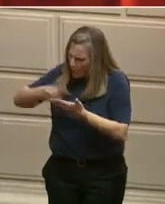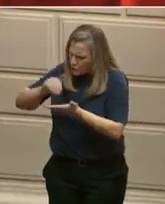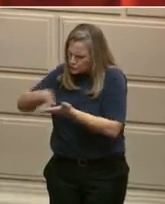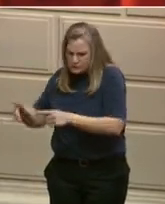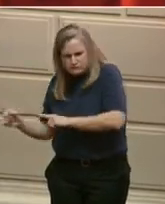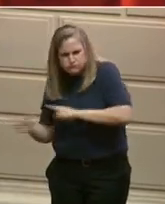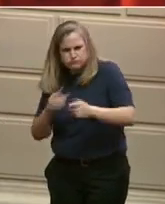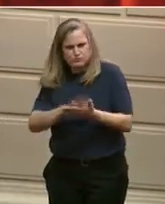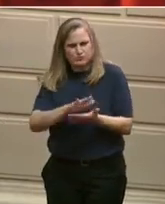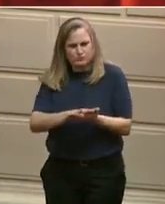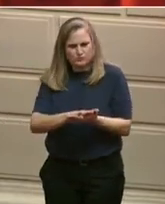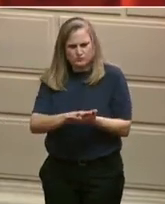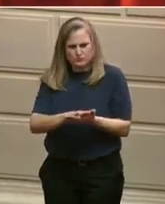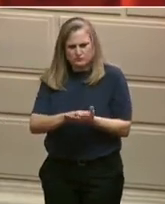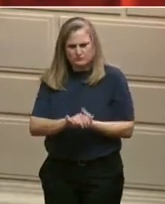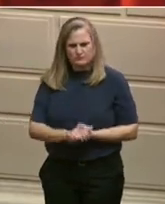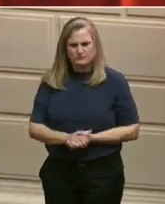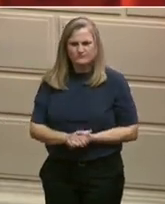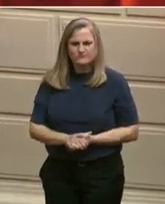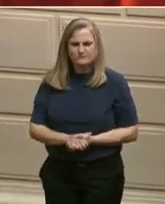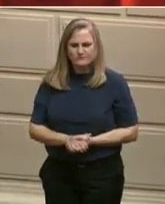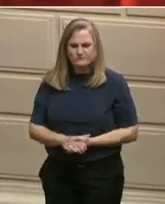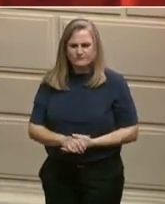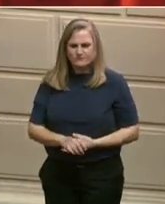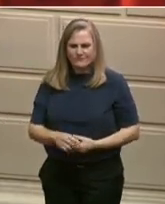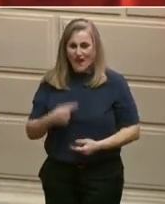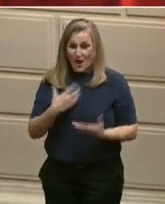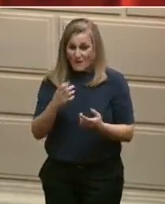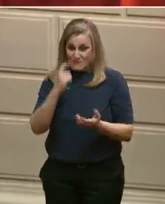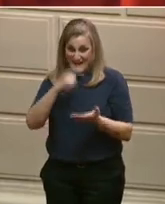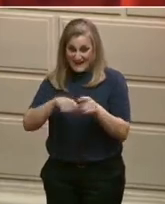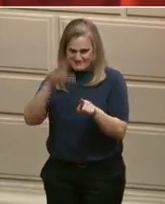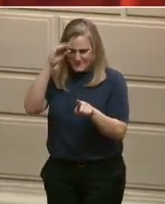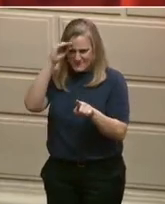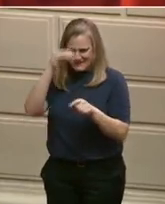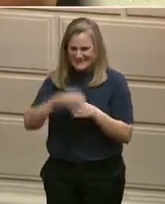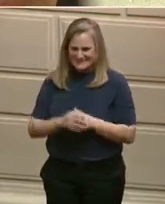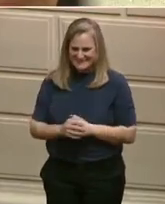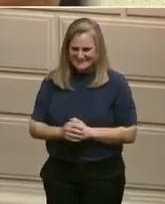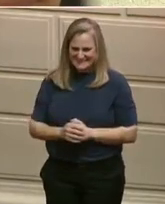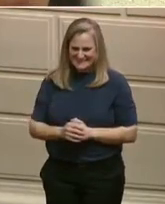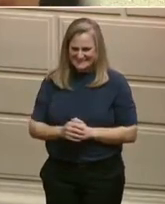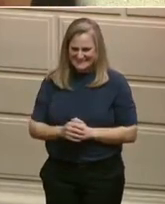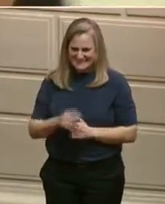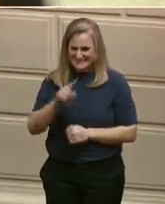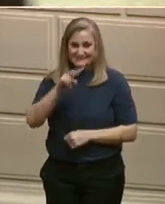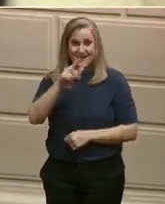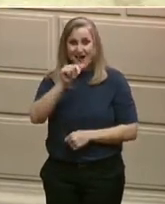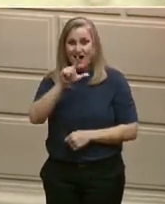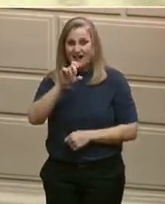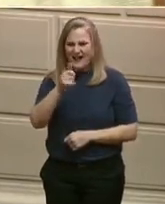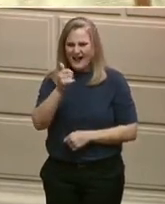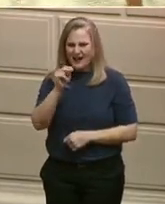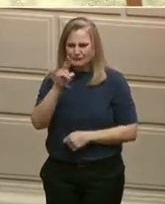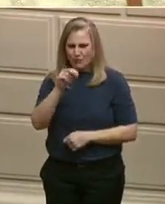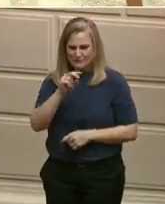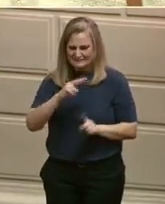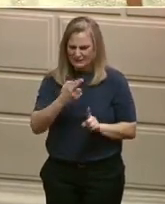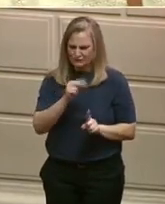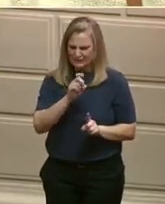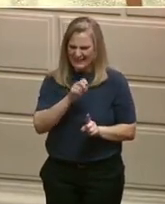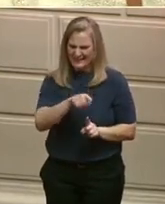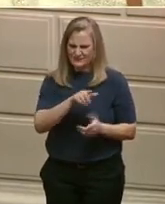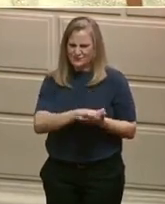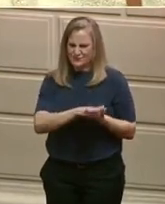want to recognize Alejandro, a second grader from Webster Elementary School in Providence, who is here with us tonight.